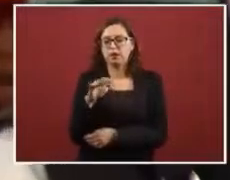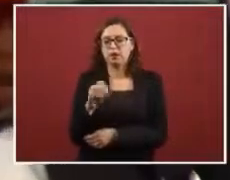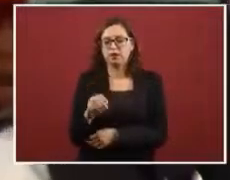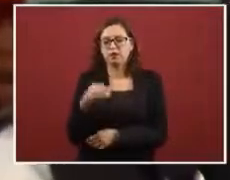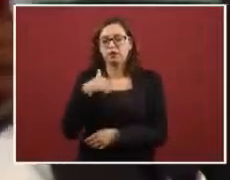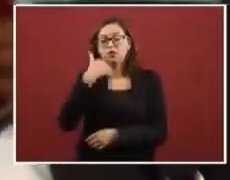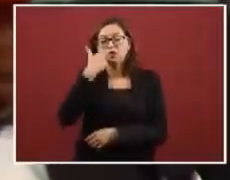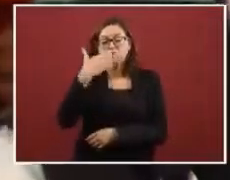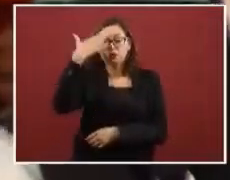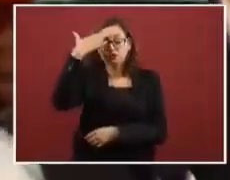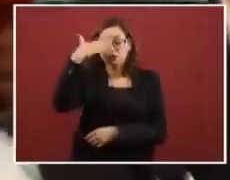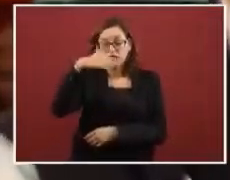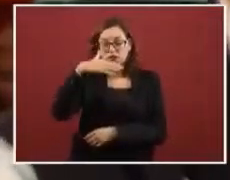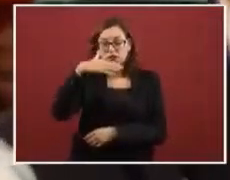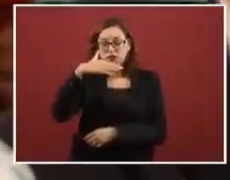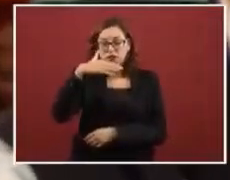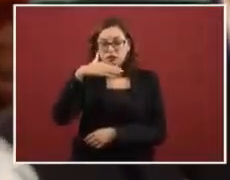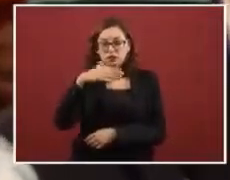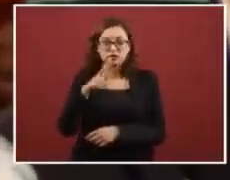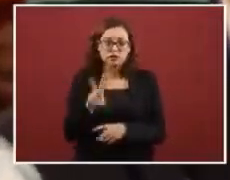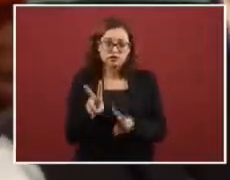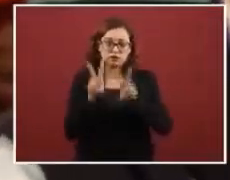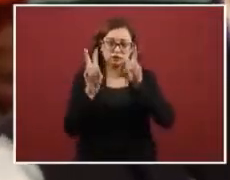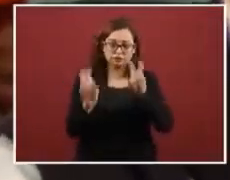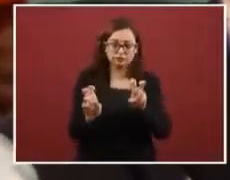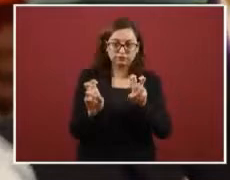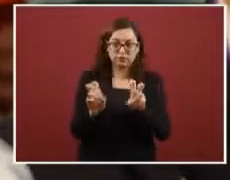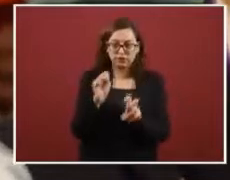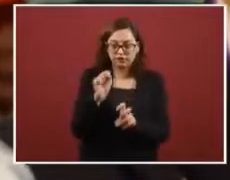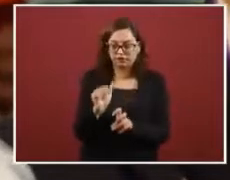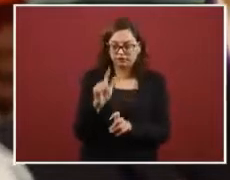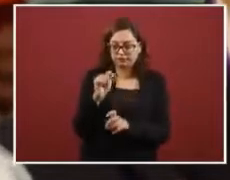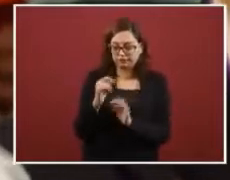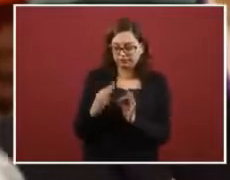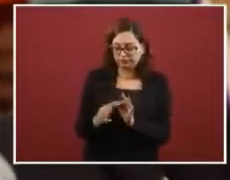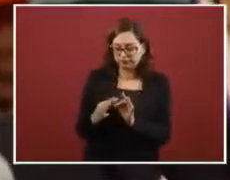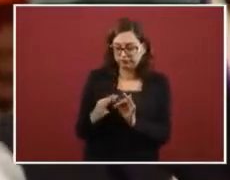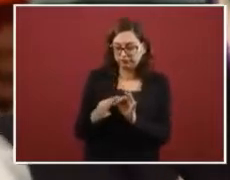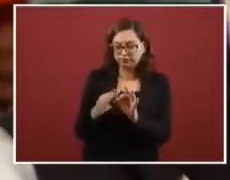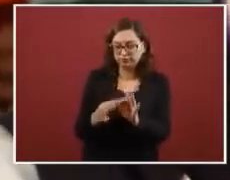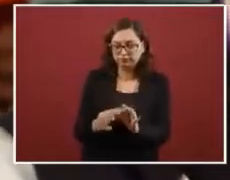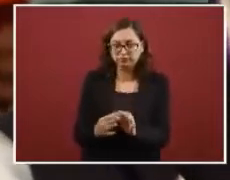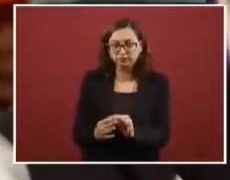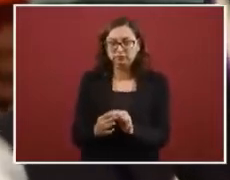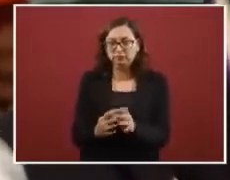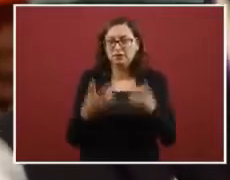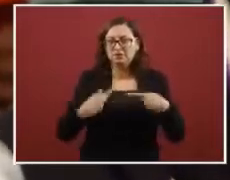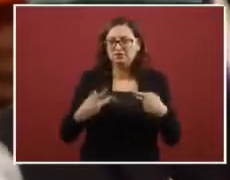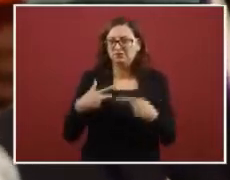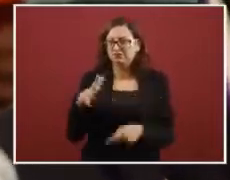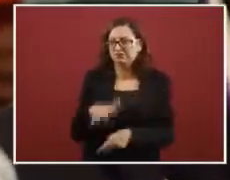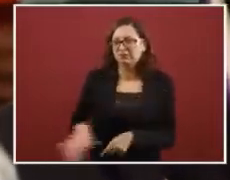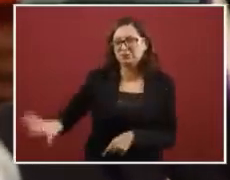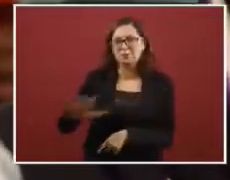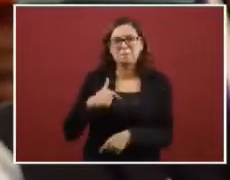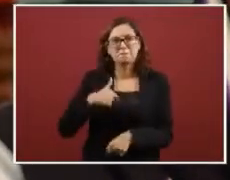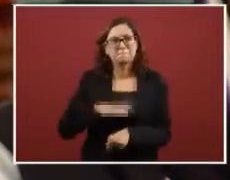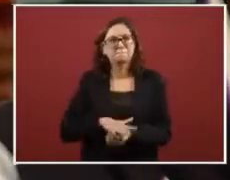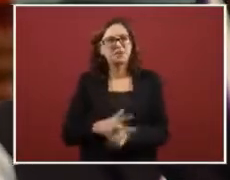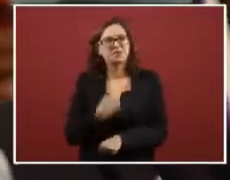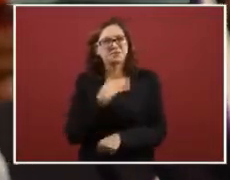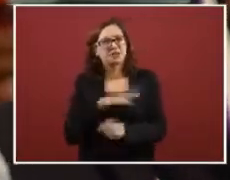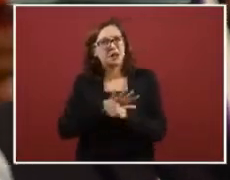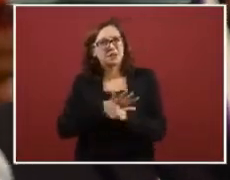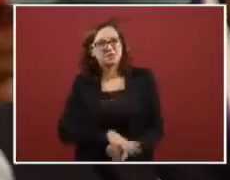the SAT do not imply that the population C will be pressed more and pressed